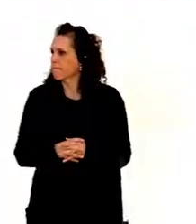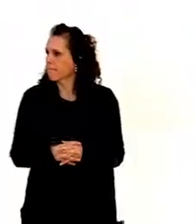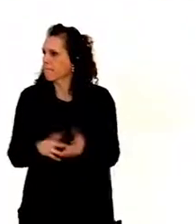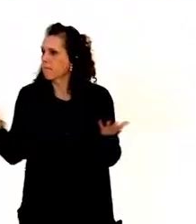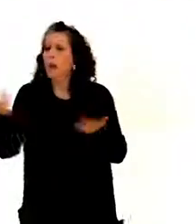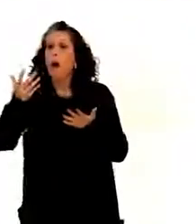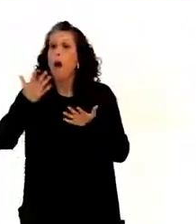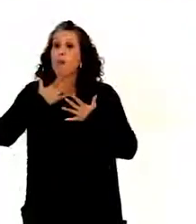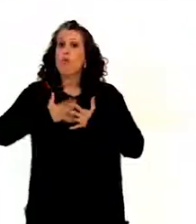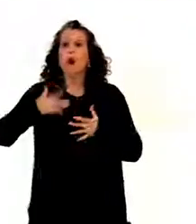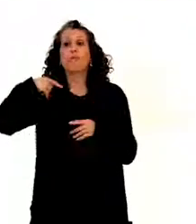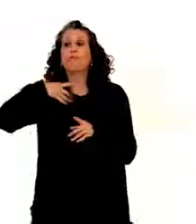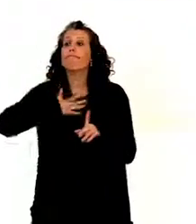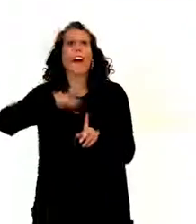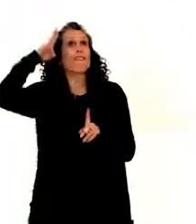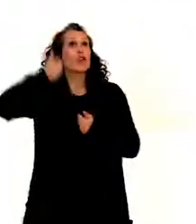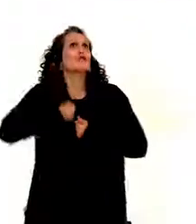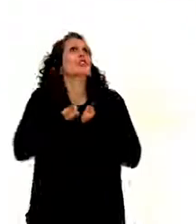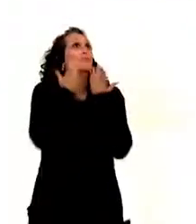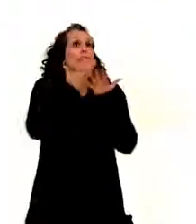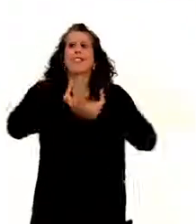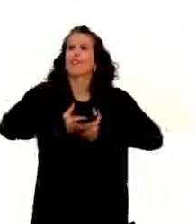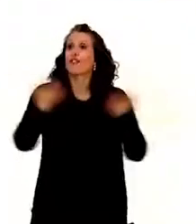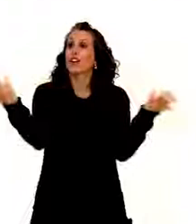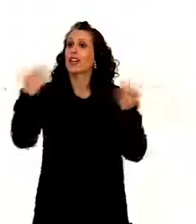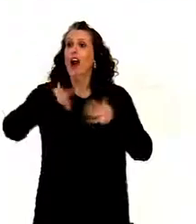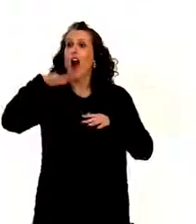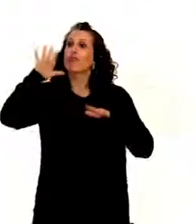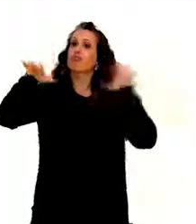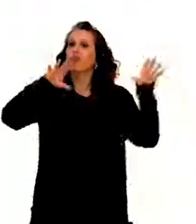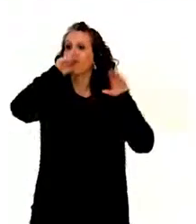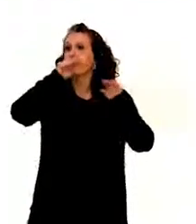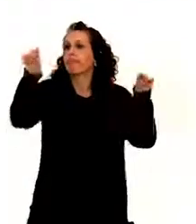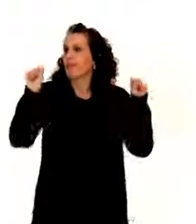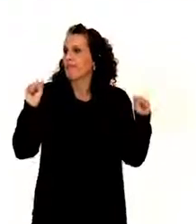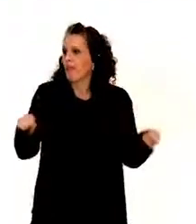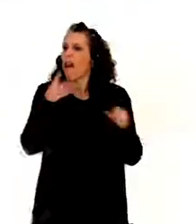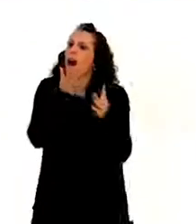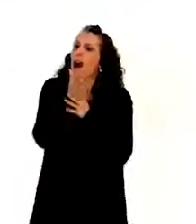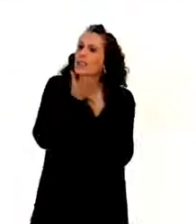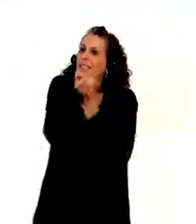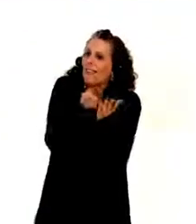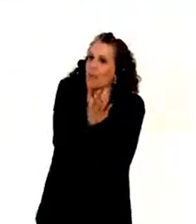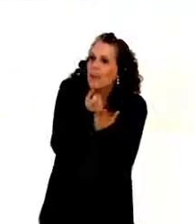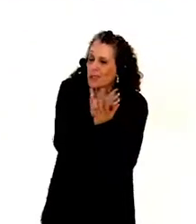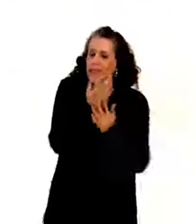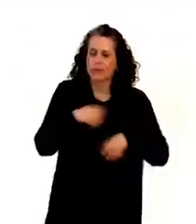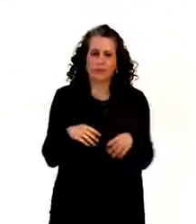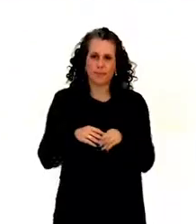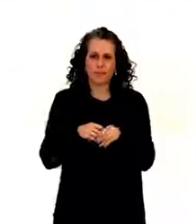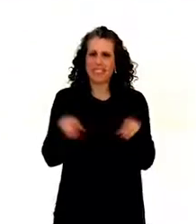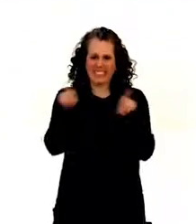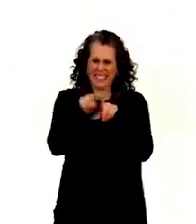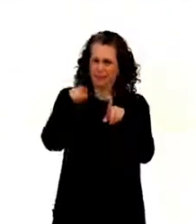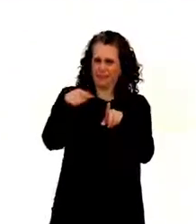expression and opinion, Article 21. That is access to information. That is what I already